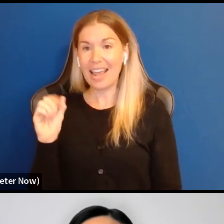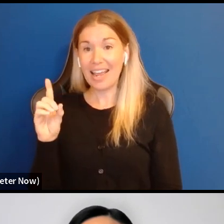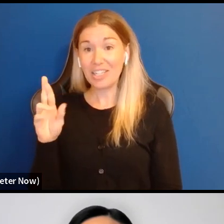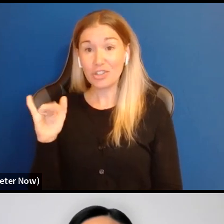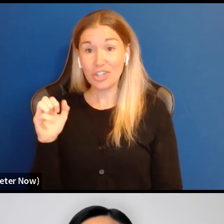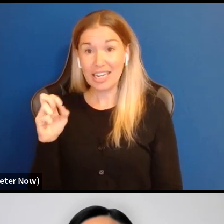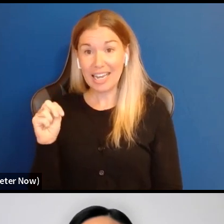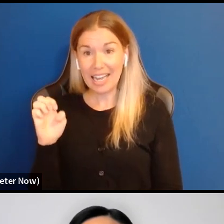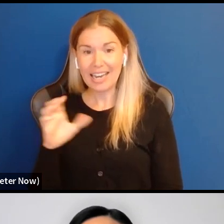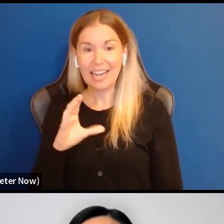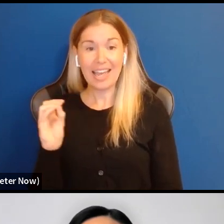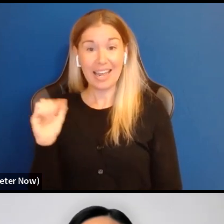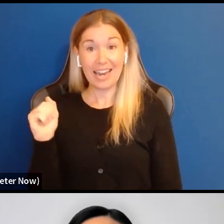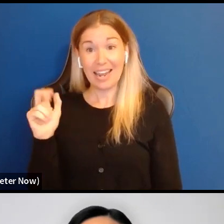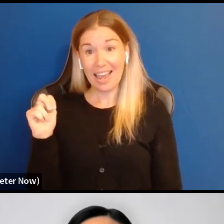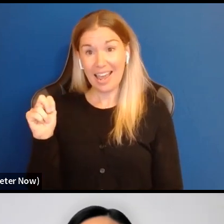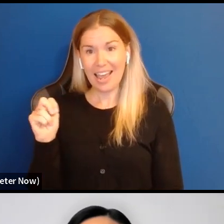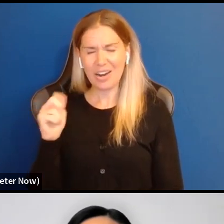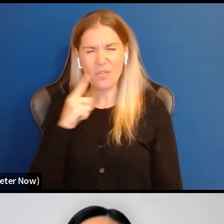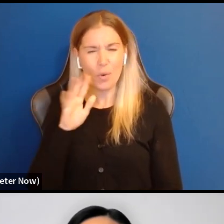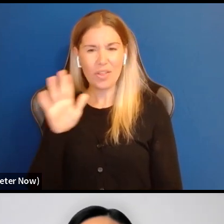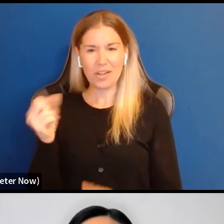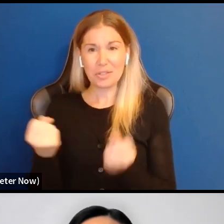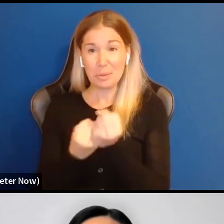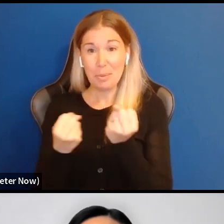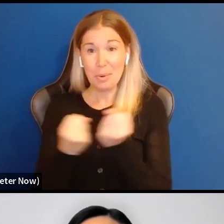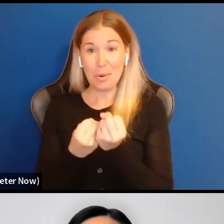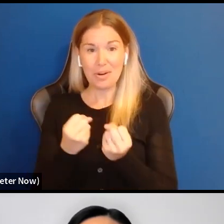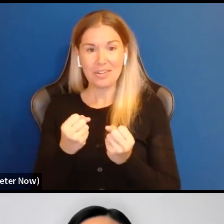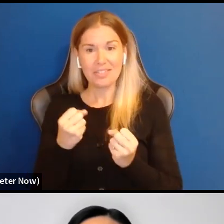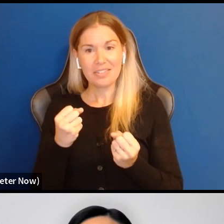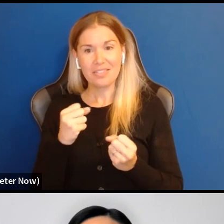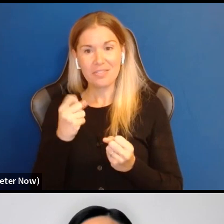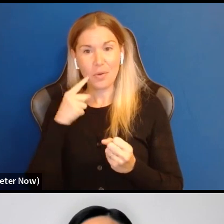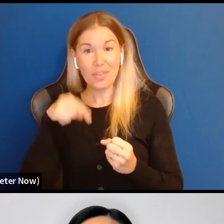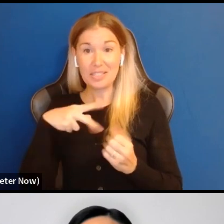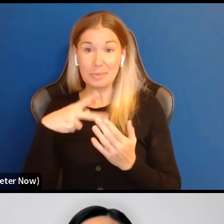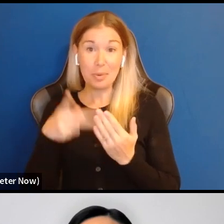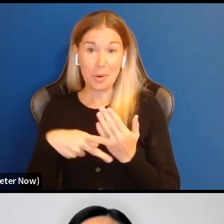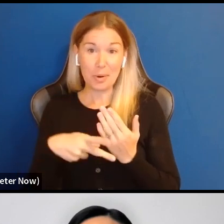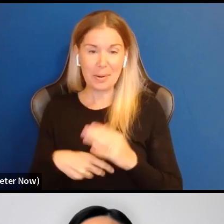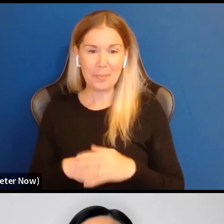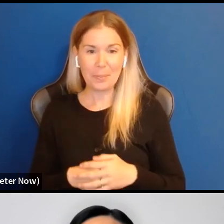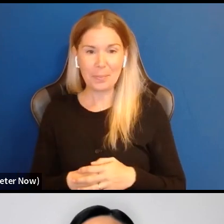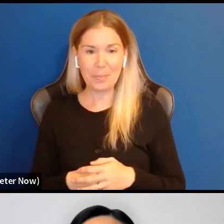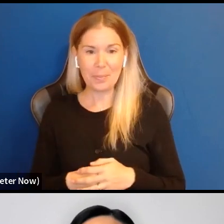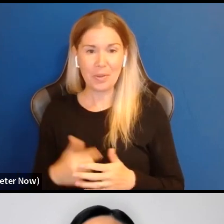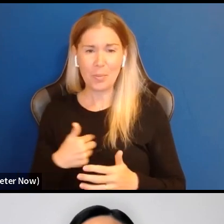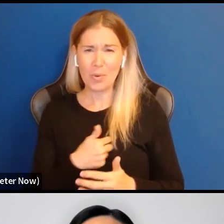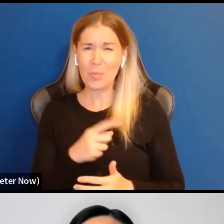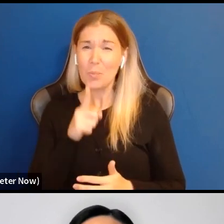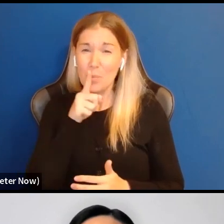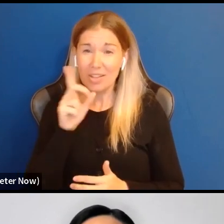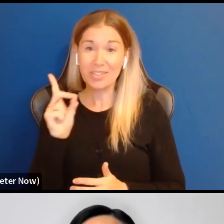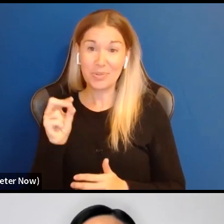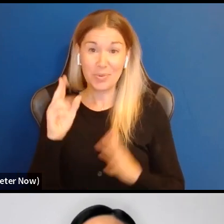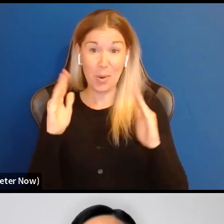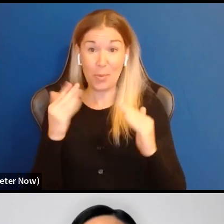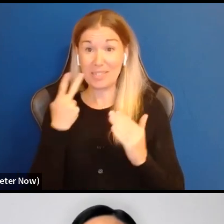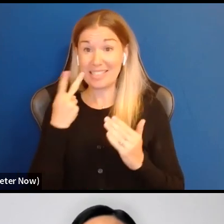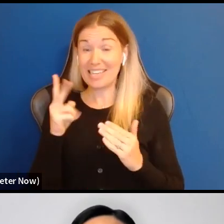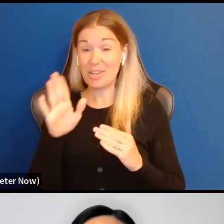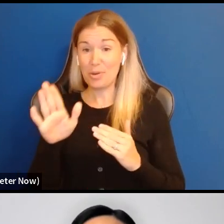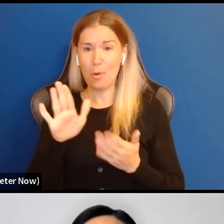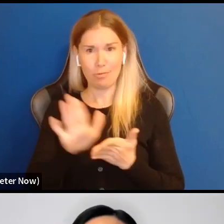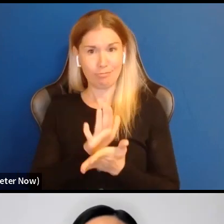uh, and in the chat for their support around this program. Um, we really do hope to see your statement of